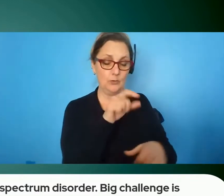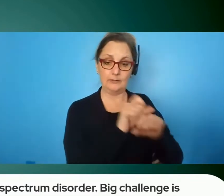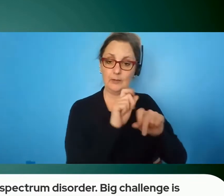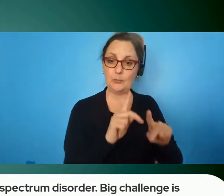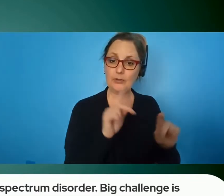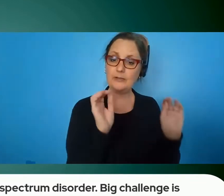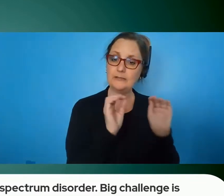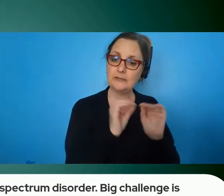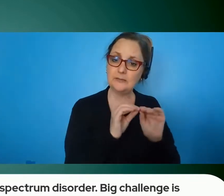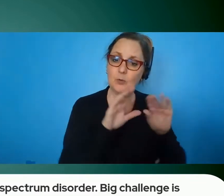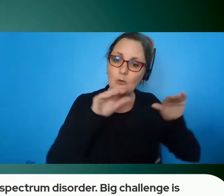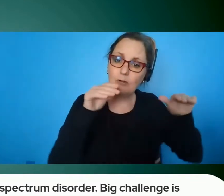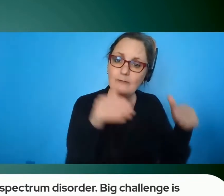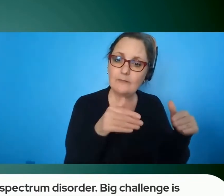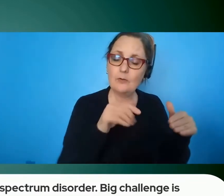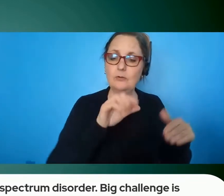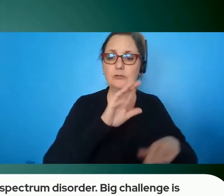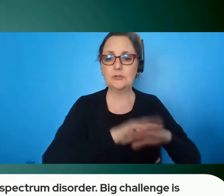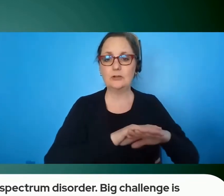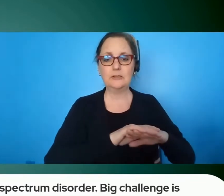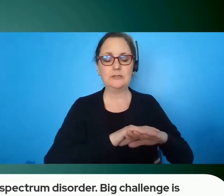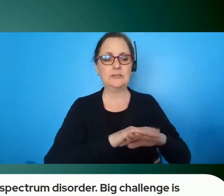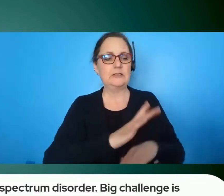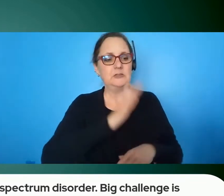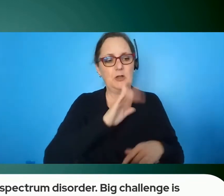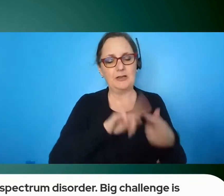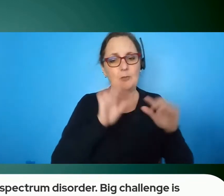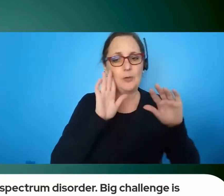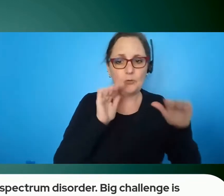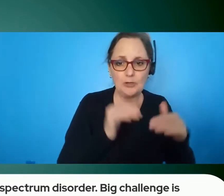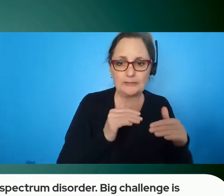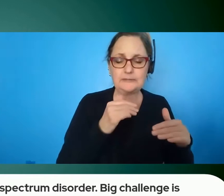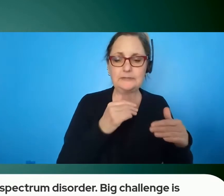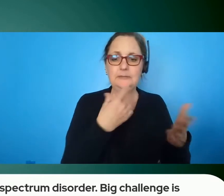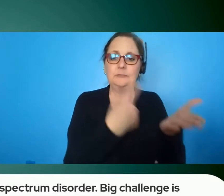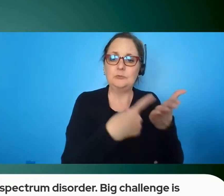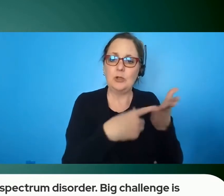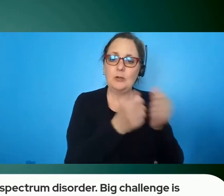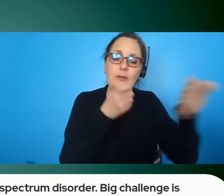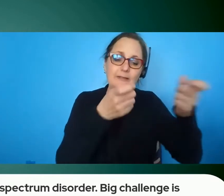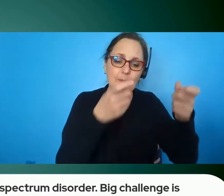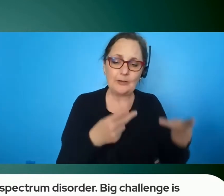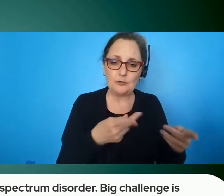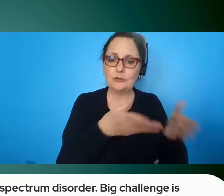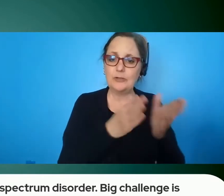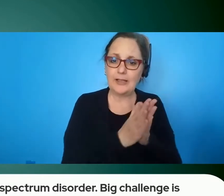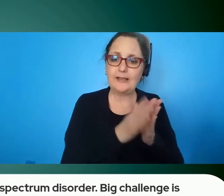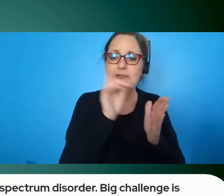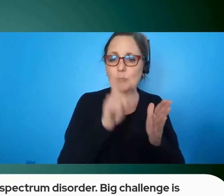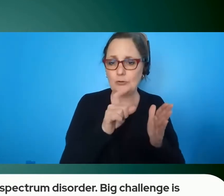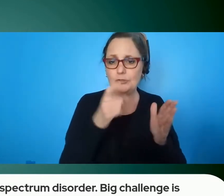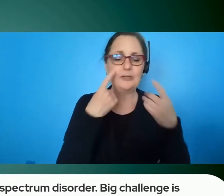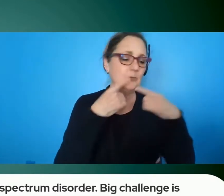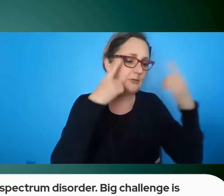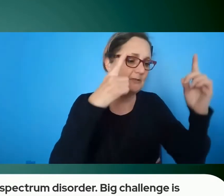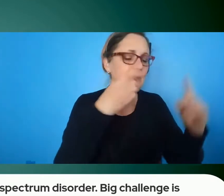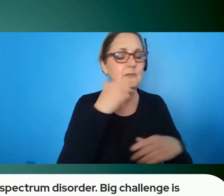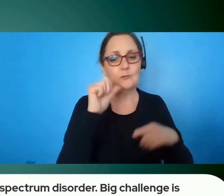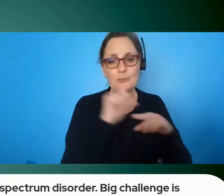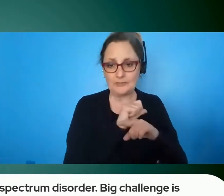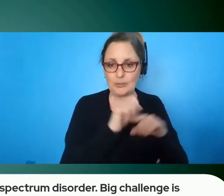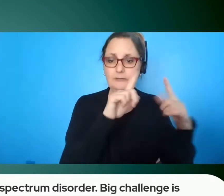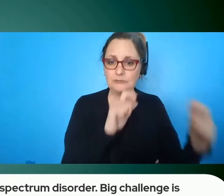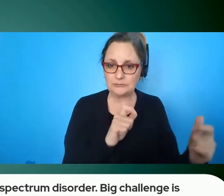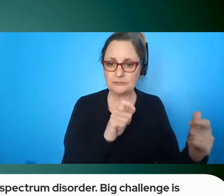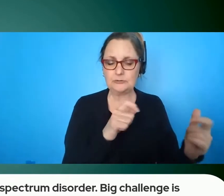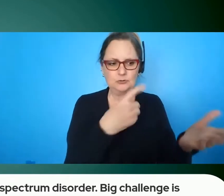lot more about how do you uh talk about autism disclose to managers ask for what you need to be successful and best practices and so a lot